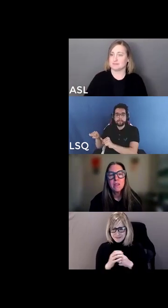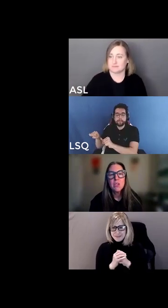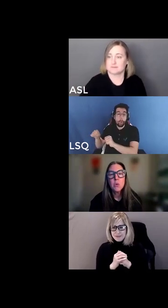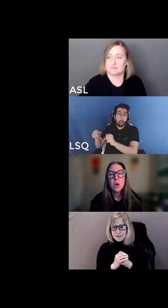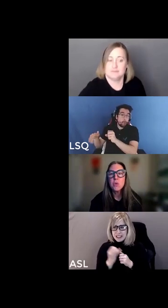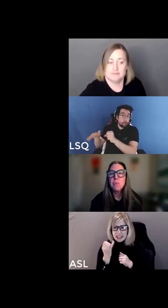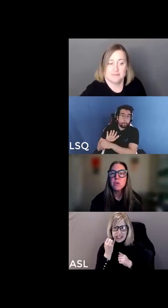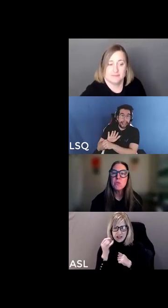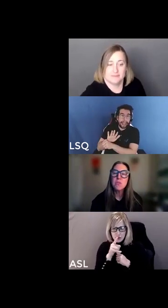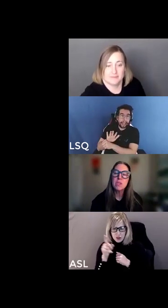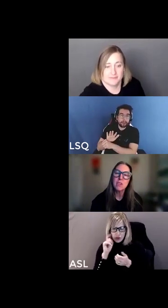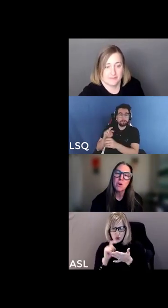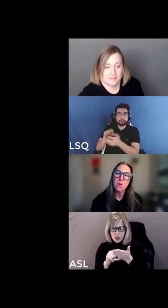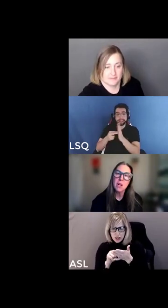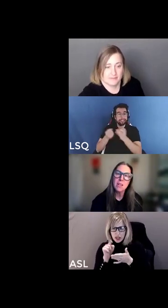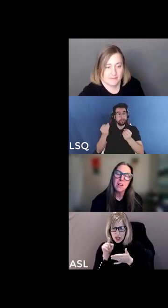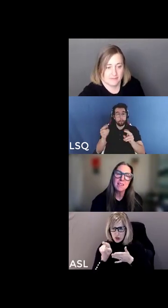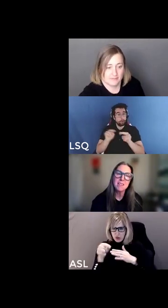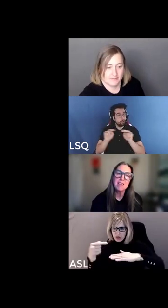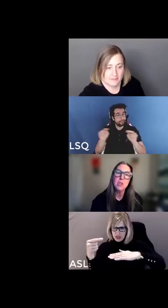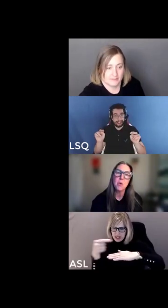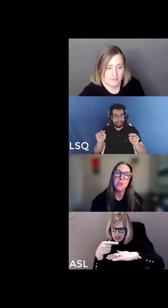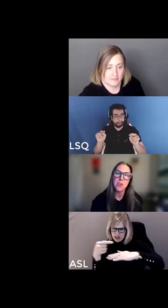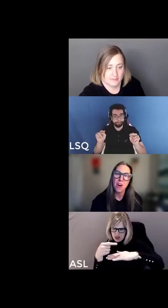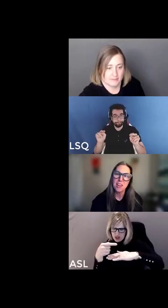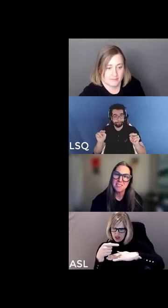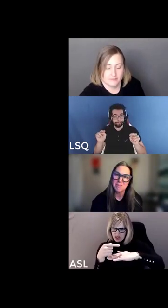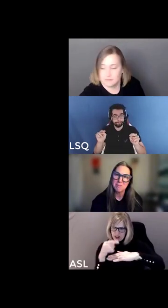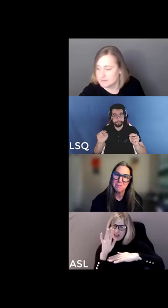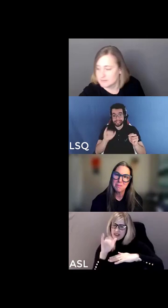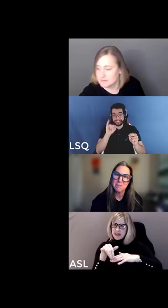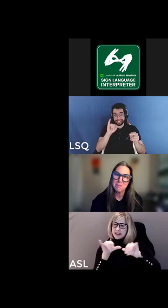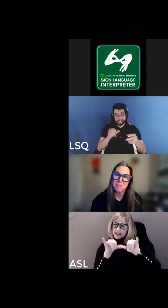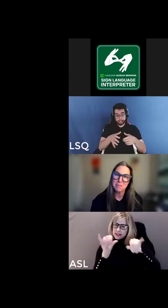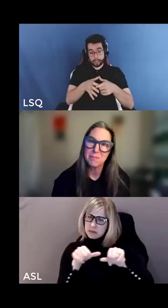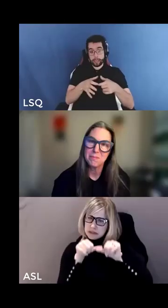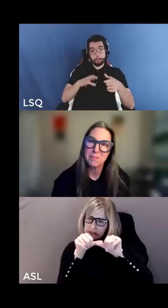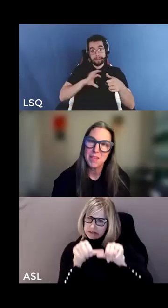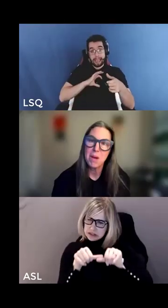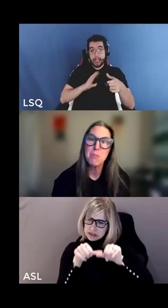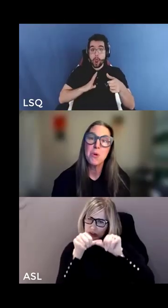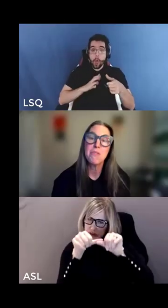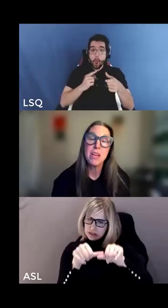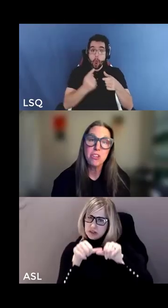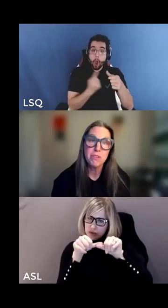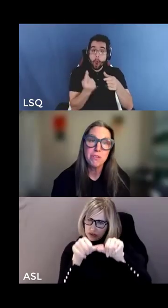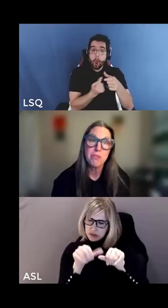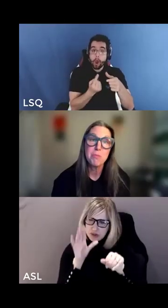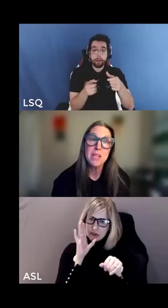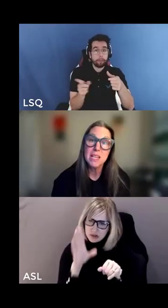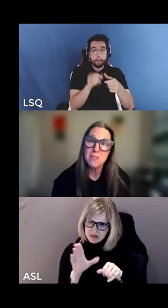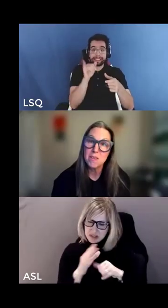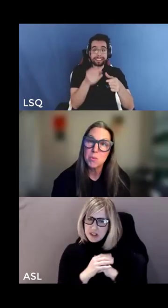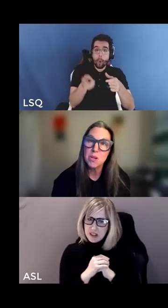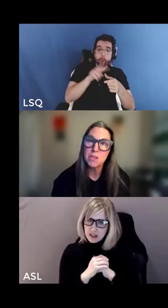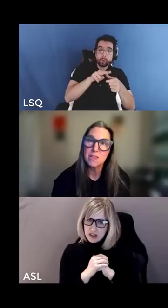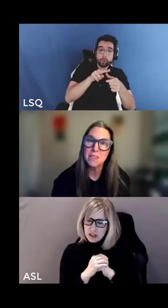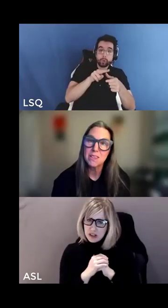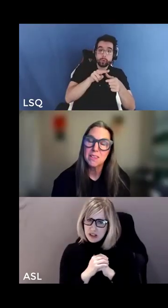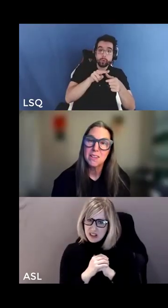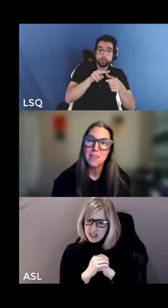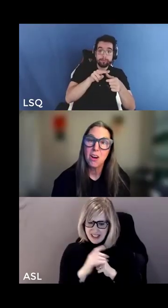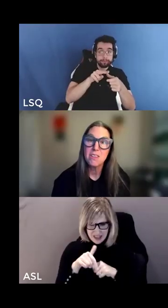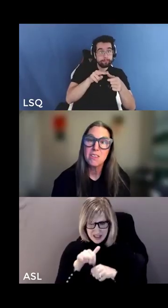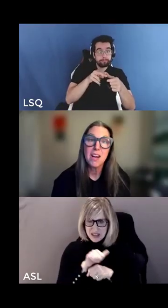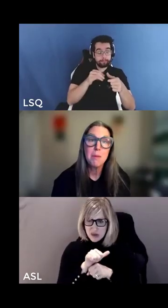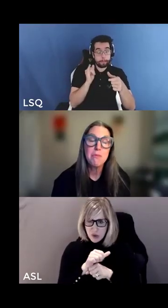you are reproducing the coin until you are not my motivation for being in this work